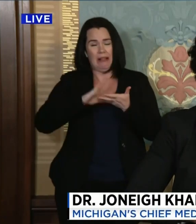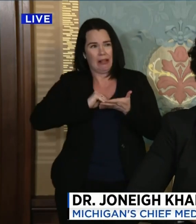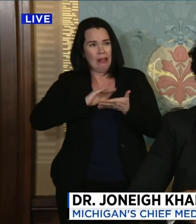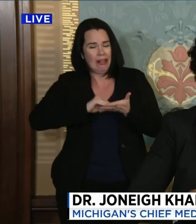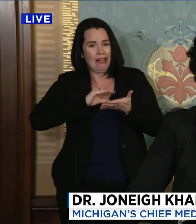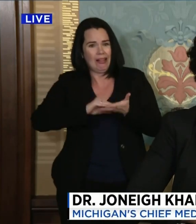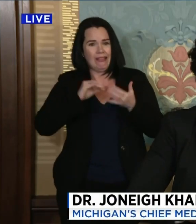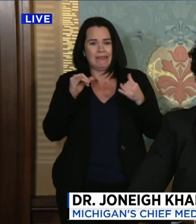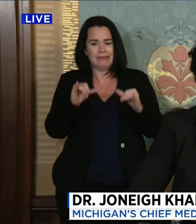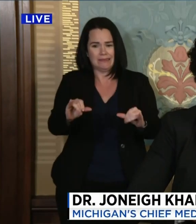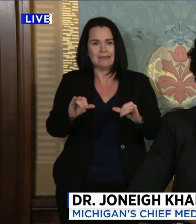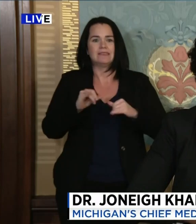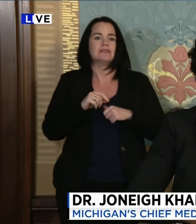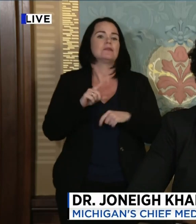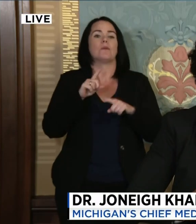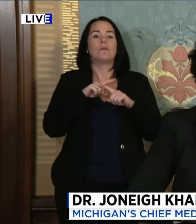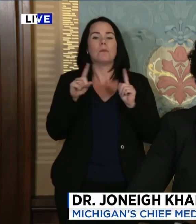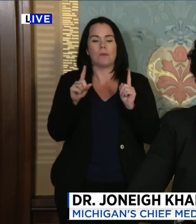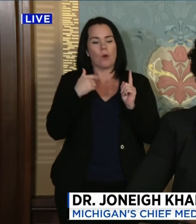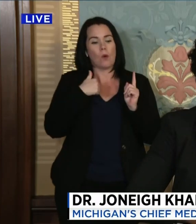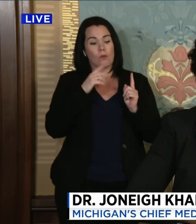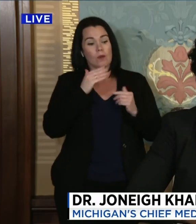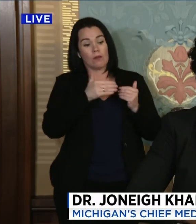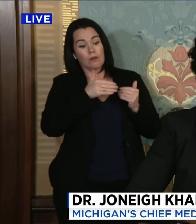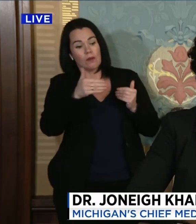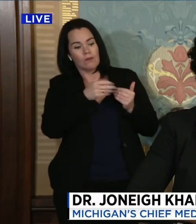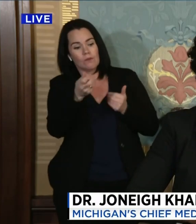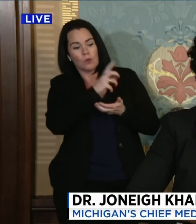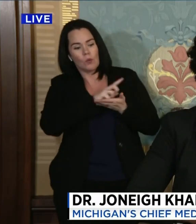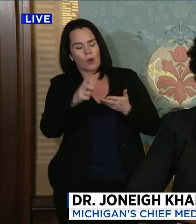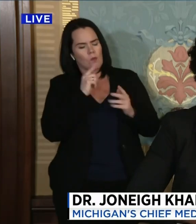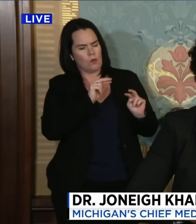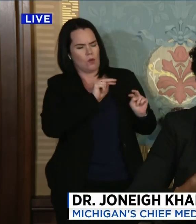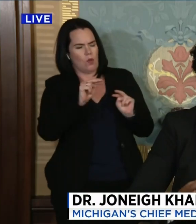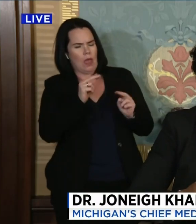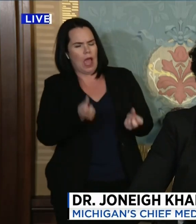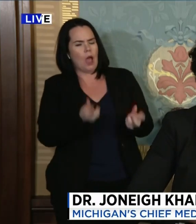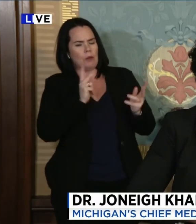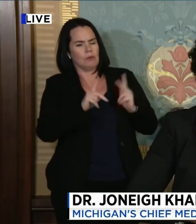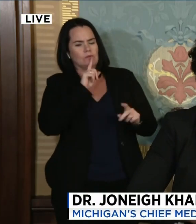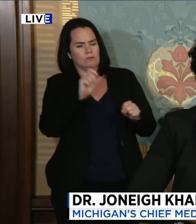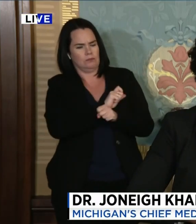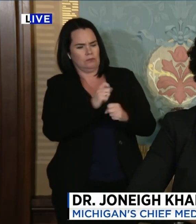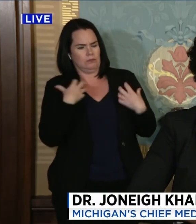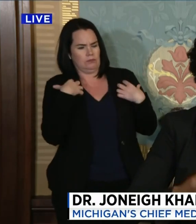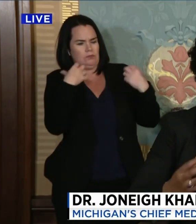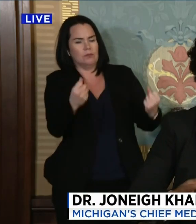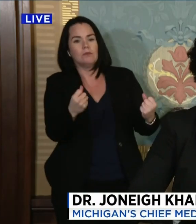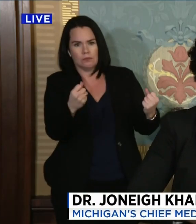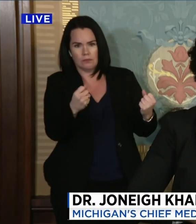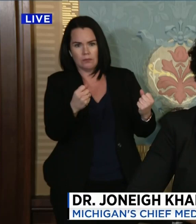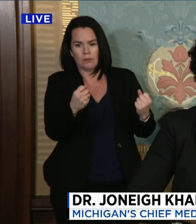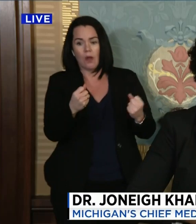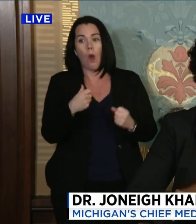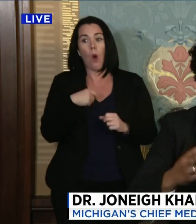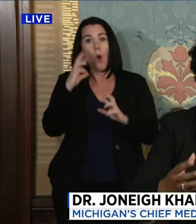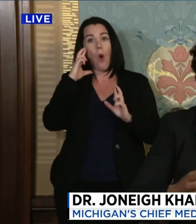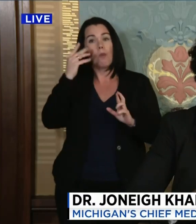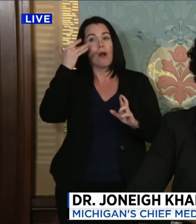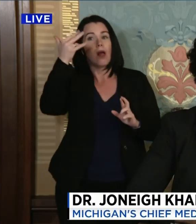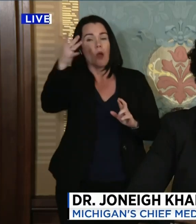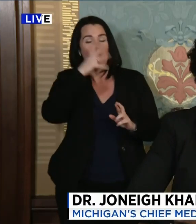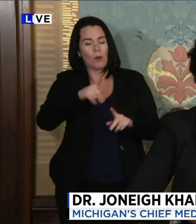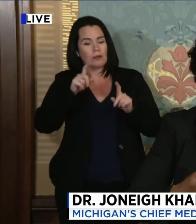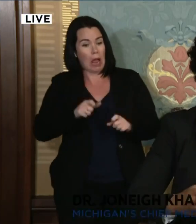to be tracking in the upcoming weeks is the number of people who have recovered. Ideally, we would have a test where you would test for the